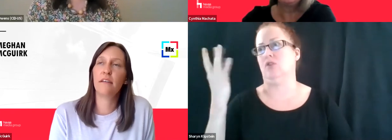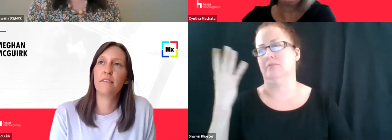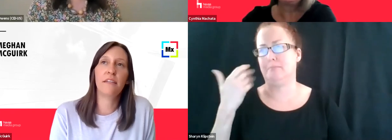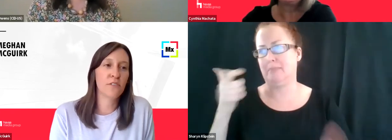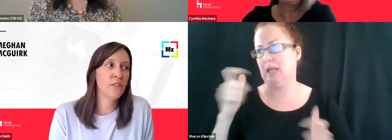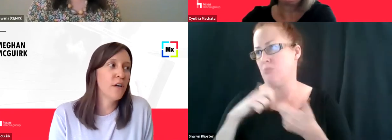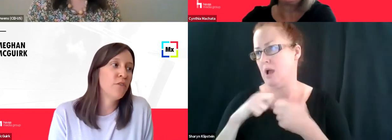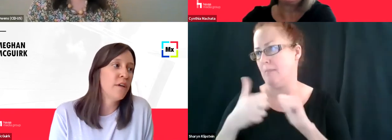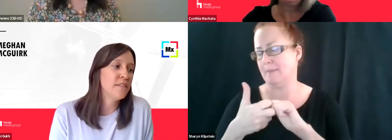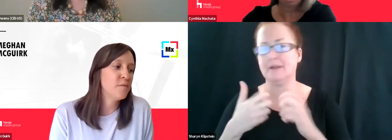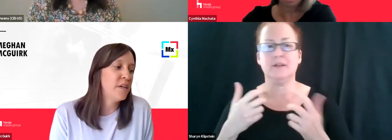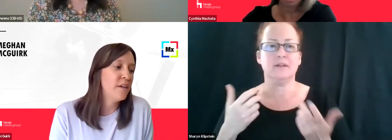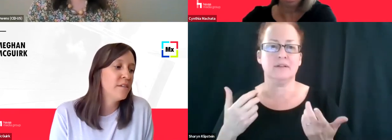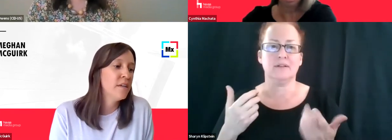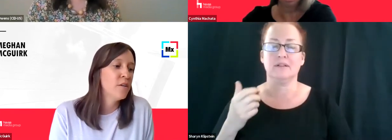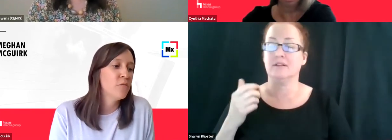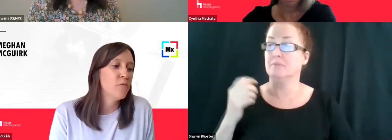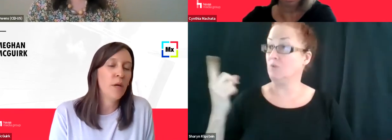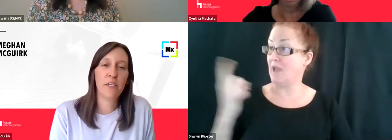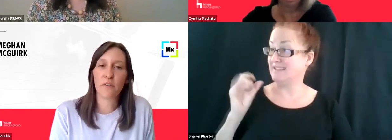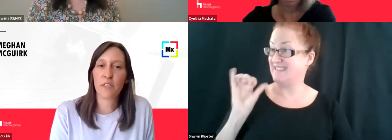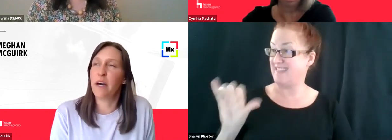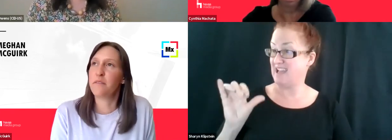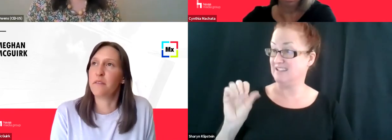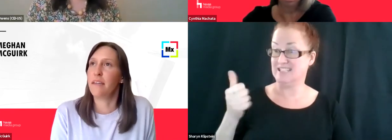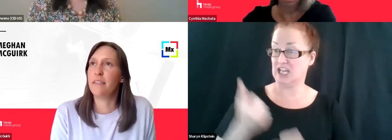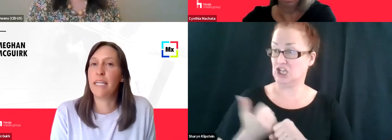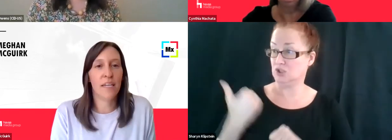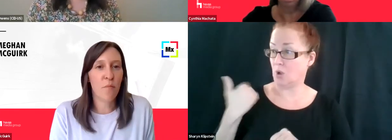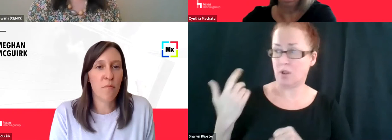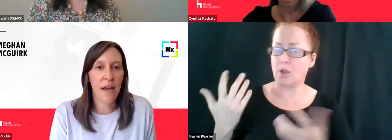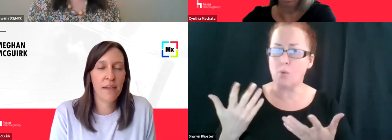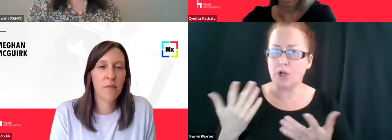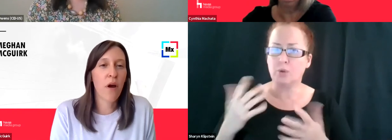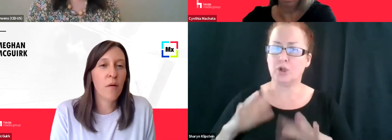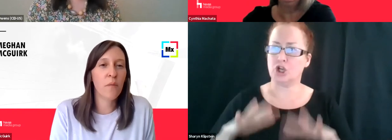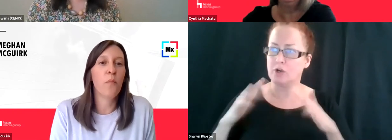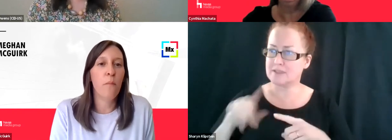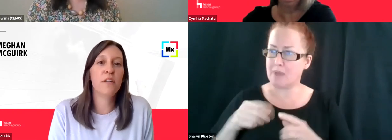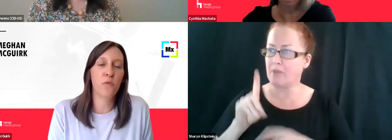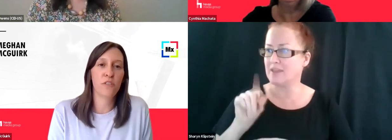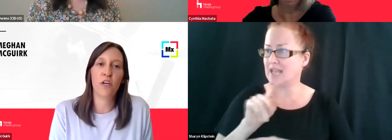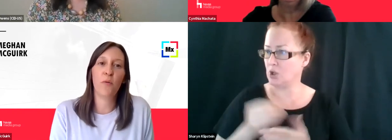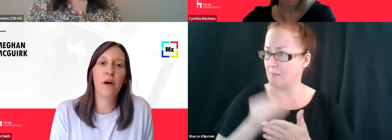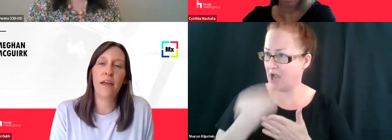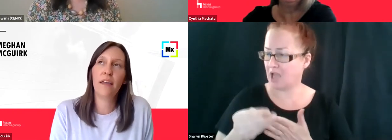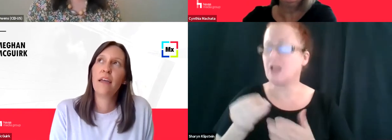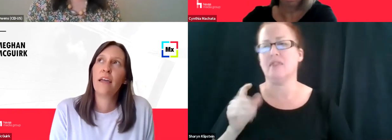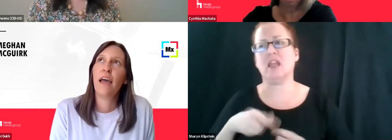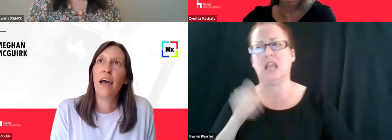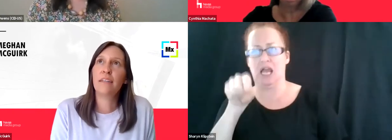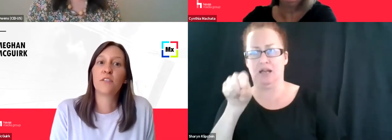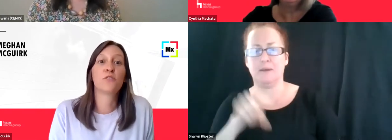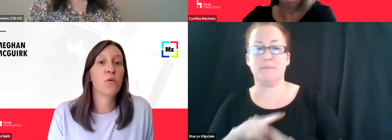10 years ago, if you'd asked me, would I be nervous about like data on buying much more so, but